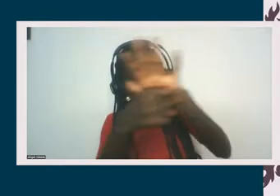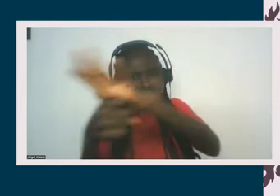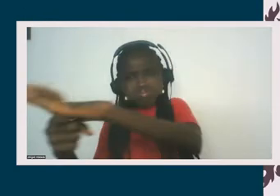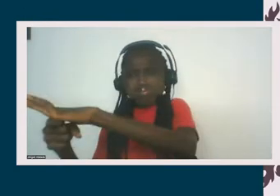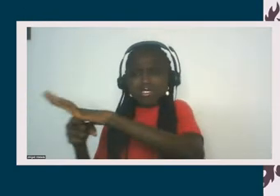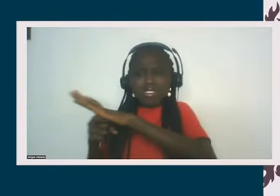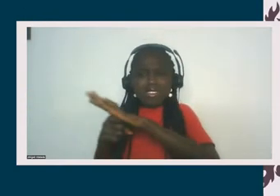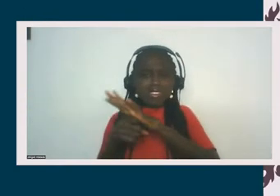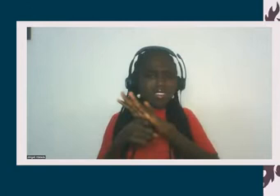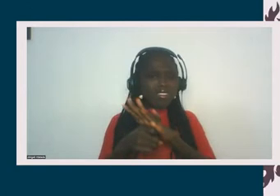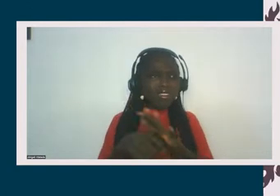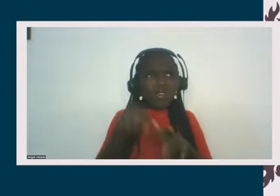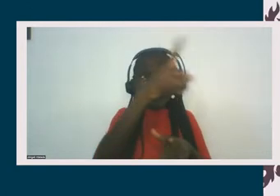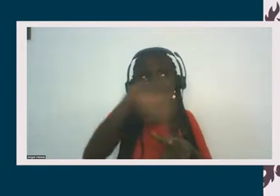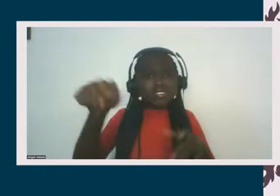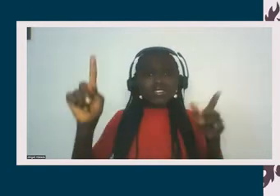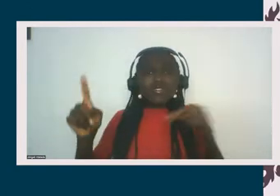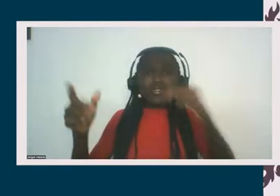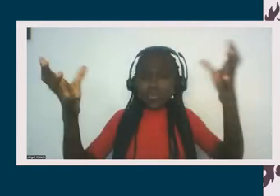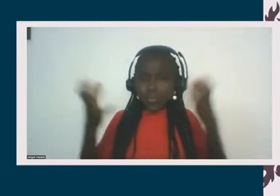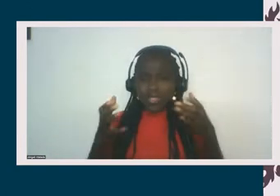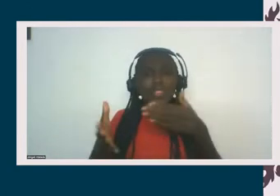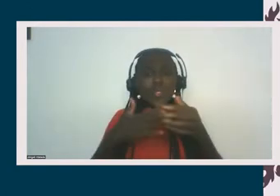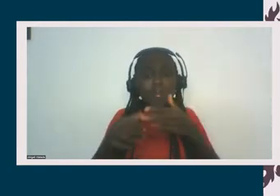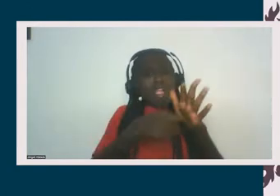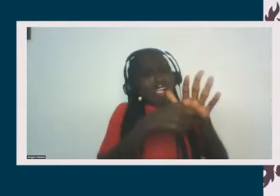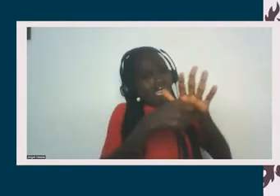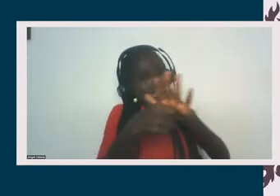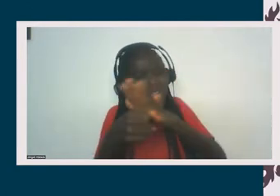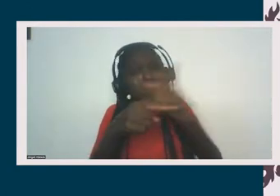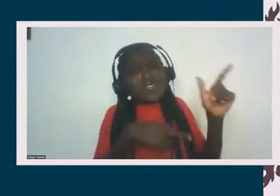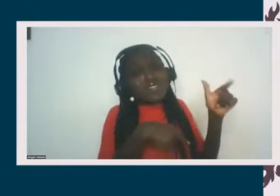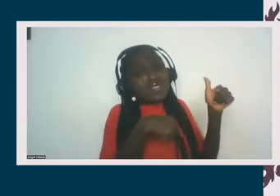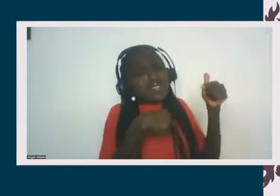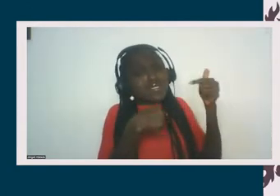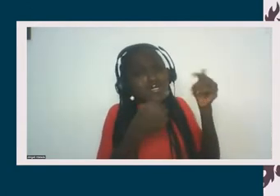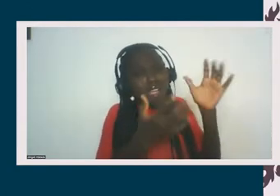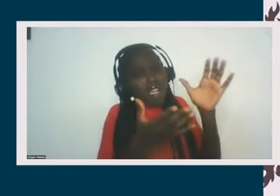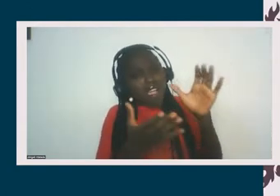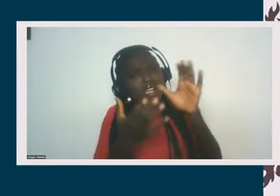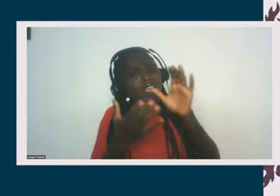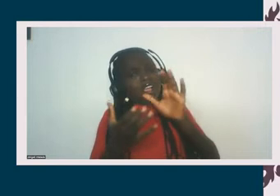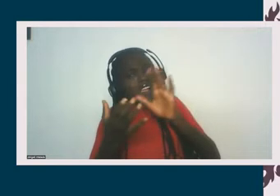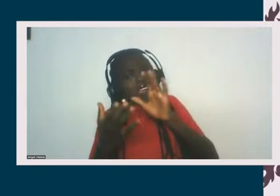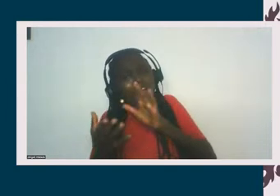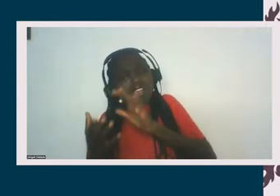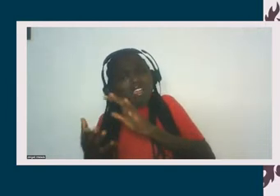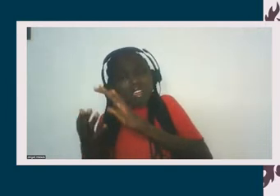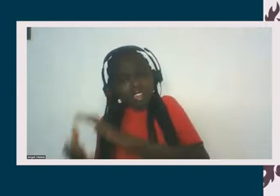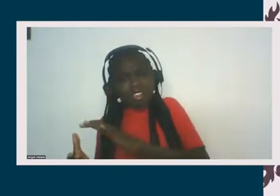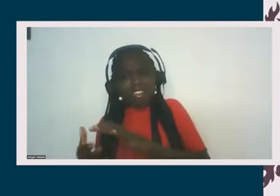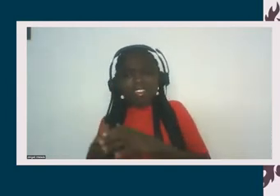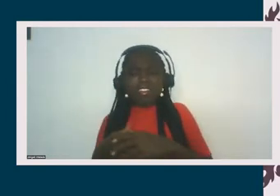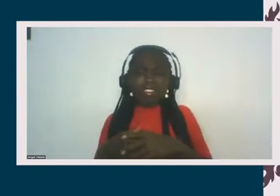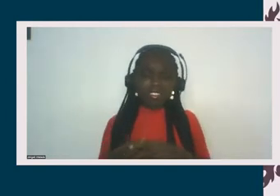not naming it, but it lives with us everywhere we go, constantly negotiating for who we are in the presence of something else, which